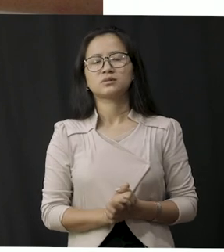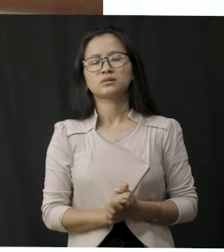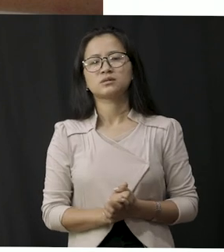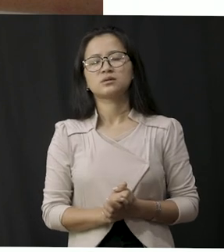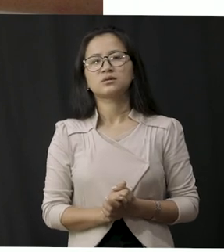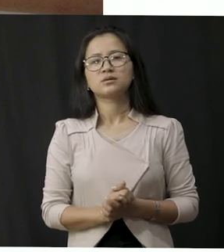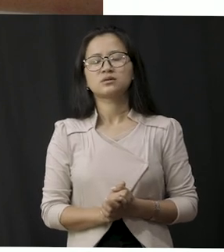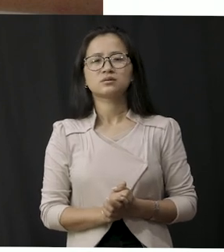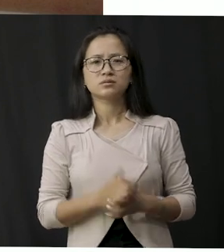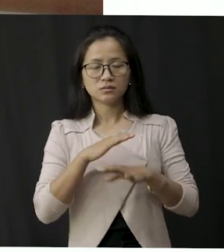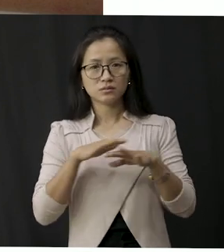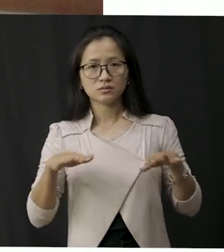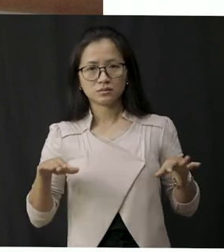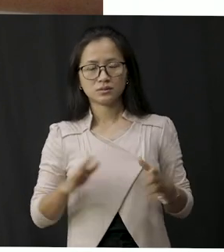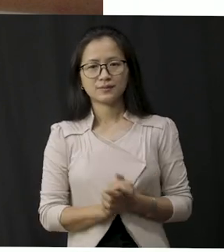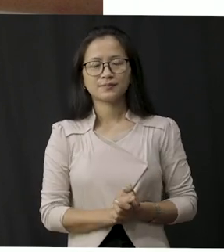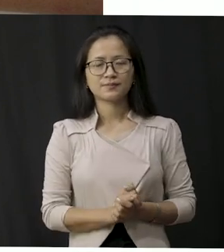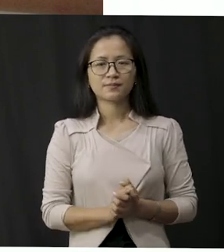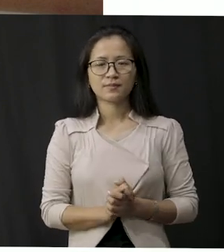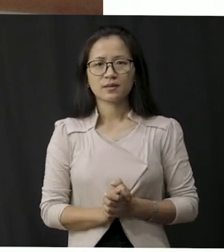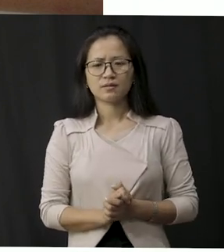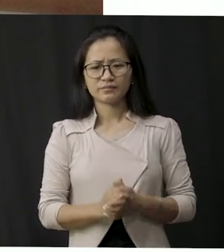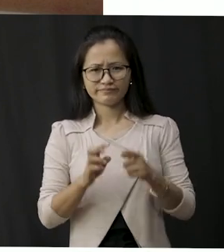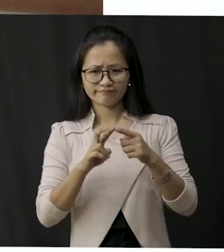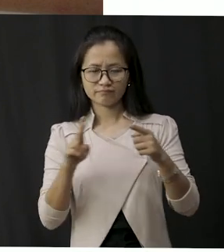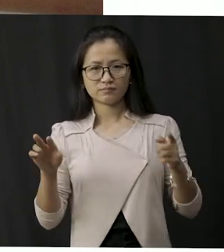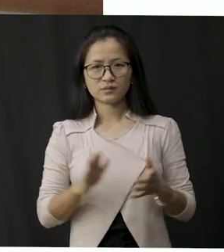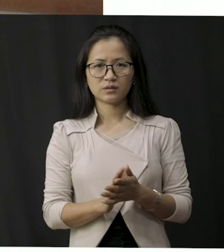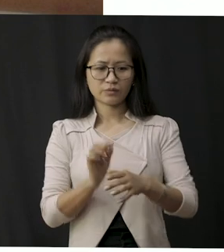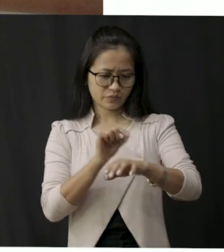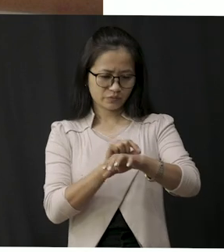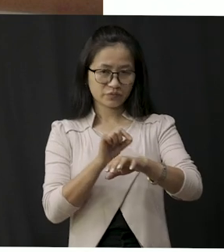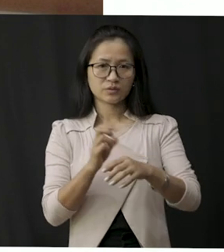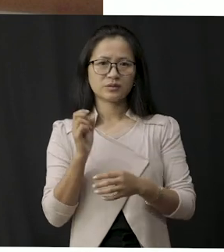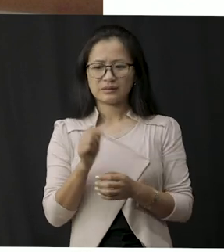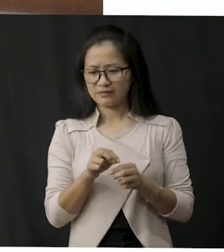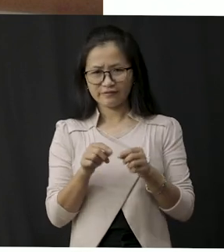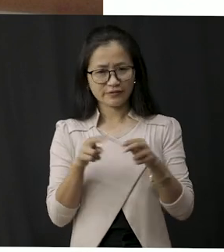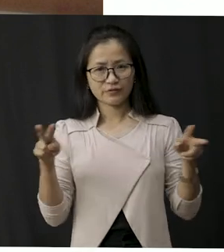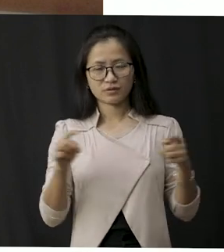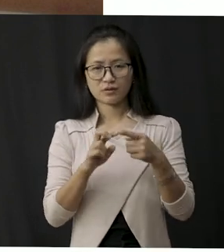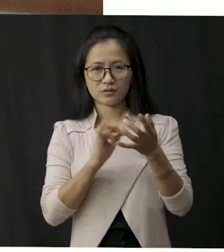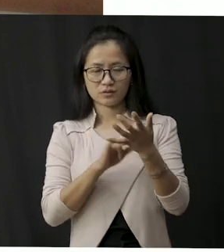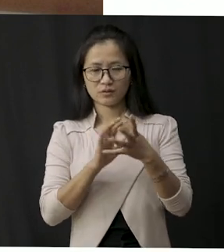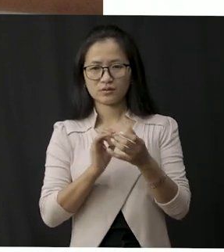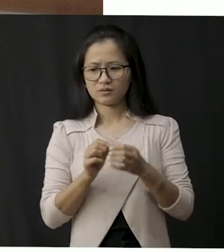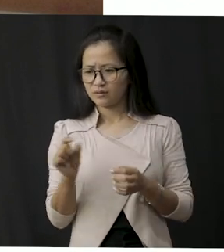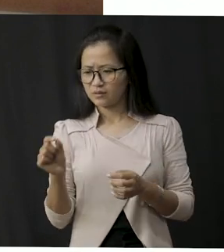and students if this type of insects they really really like our skin